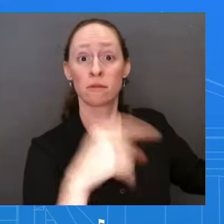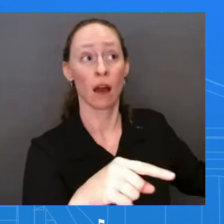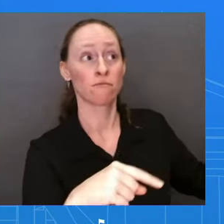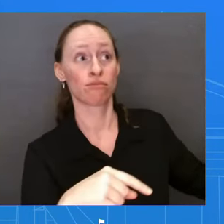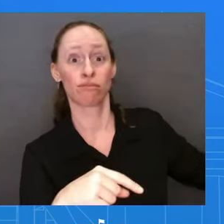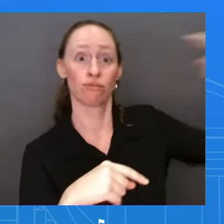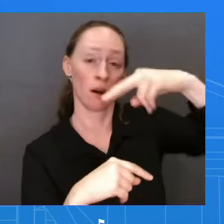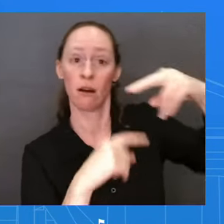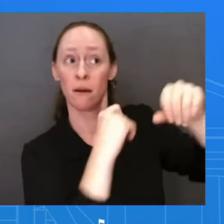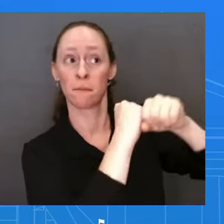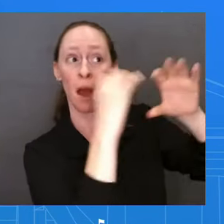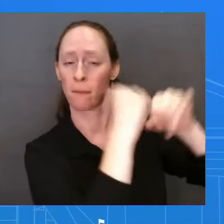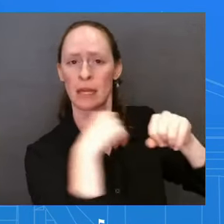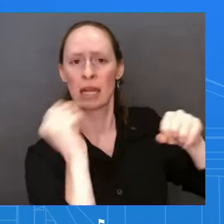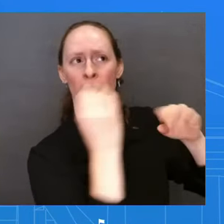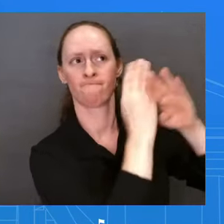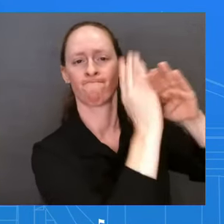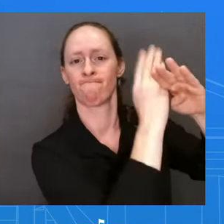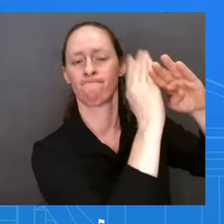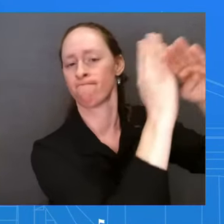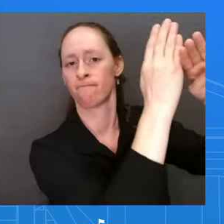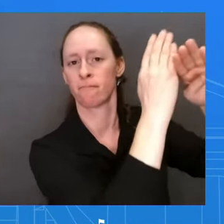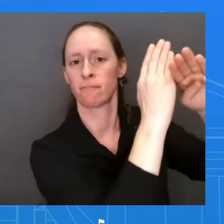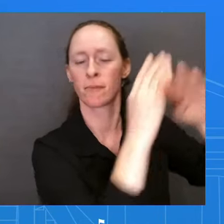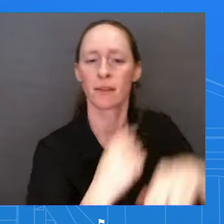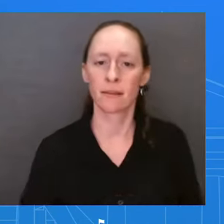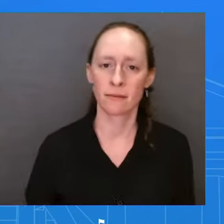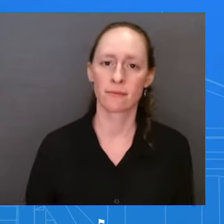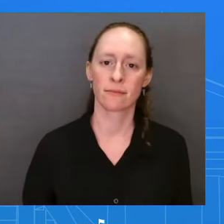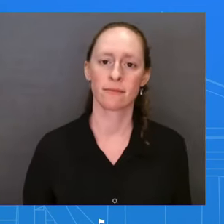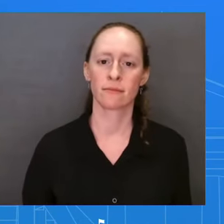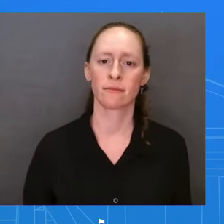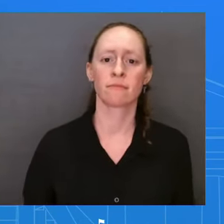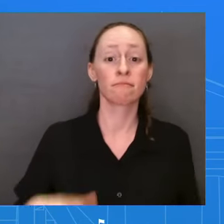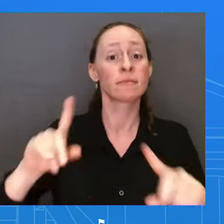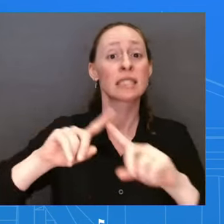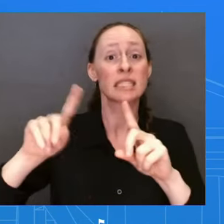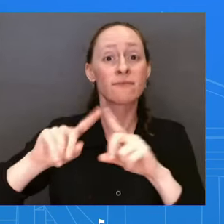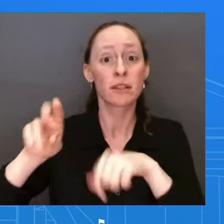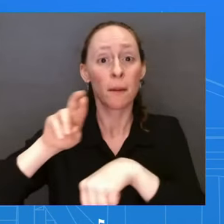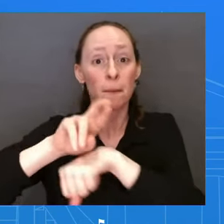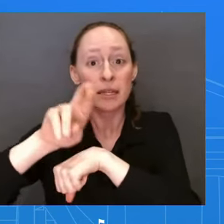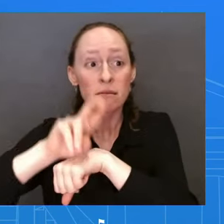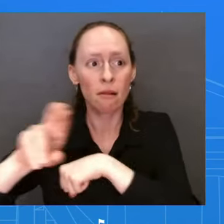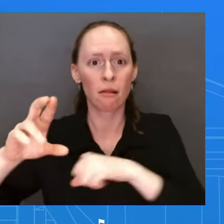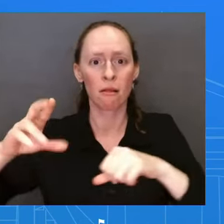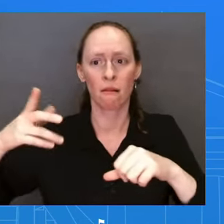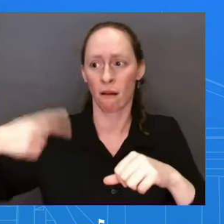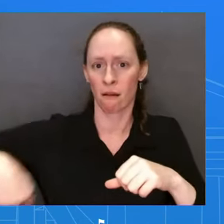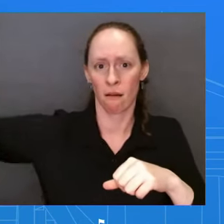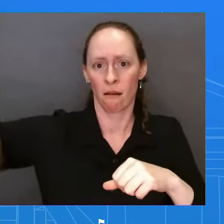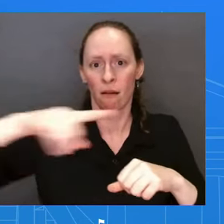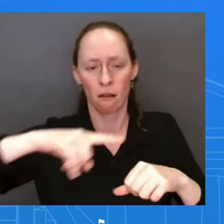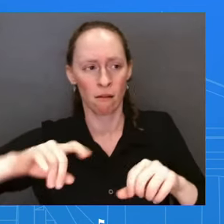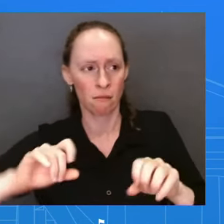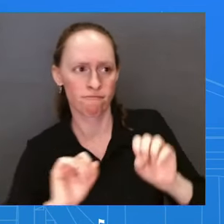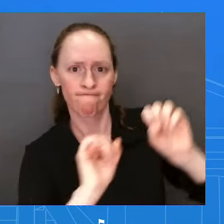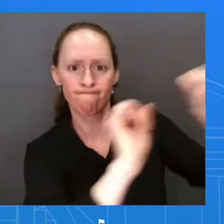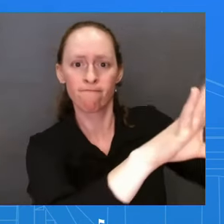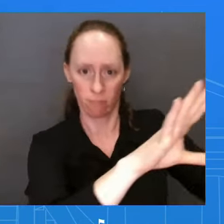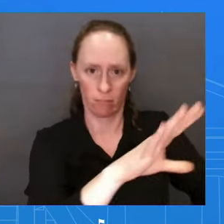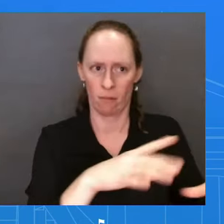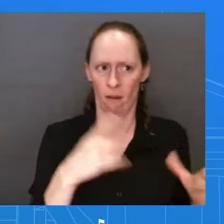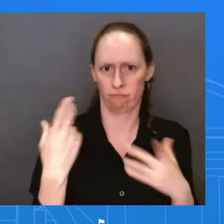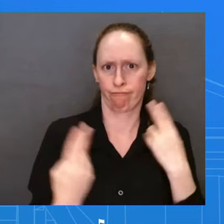and ammunition for the high Mars rocket systems that Ukraine is using so effectively on the battlefield. This is the 41st drawdown of